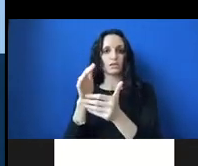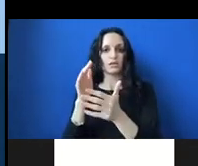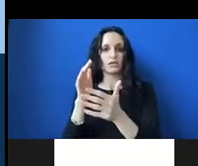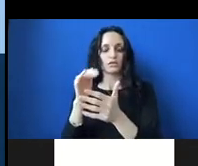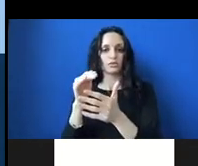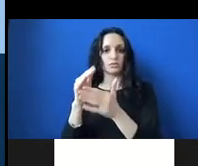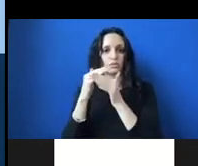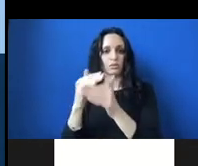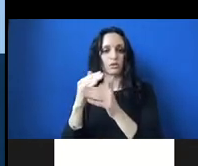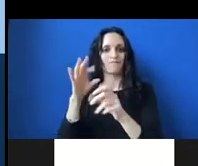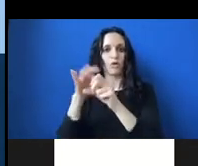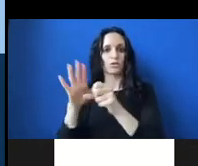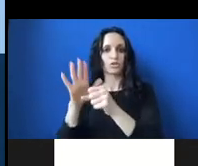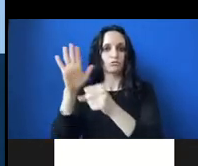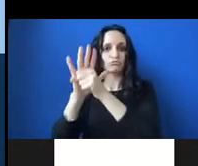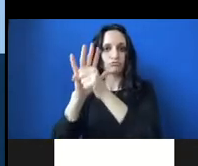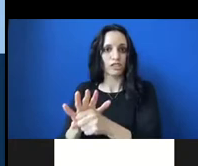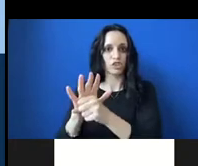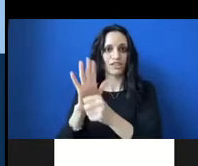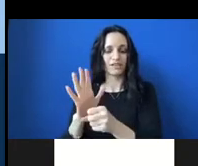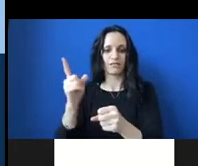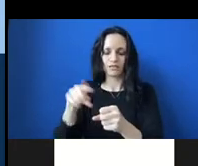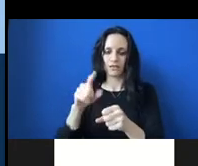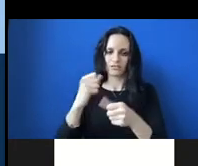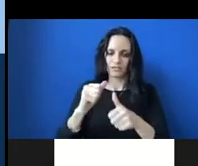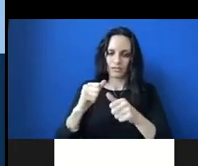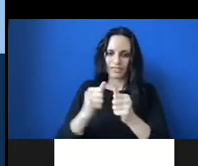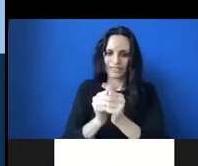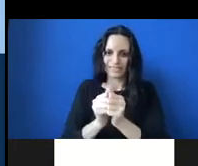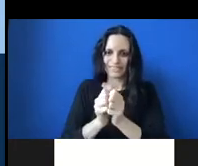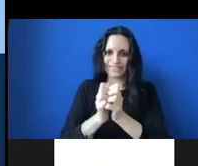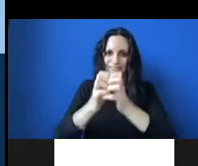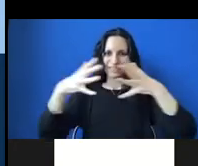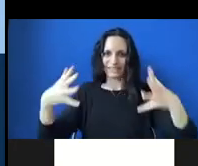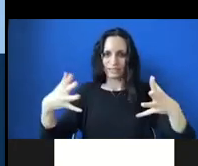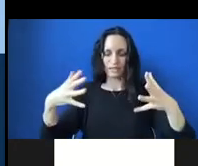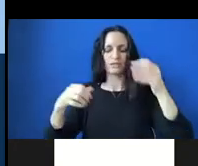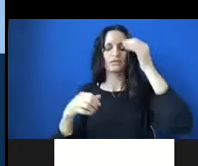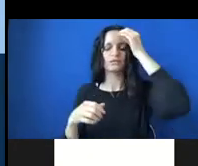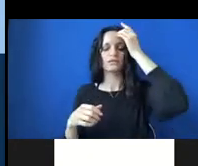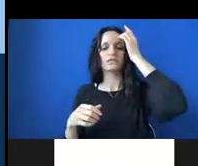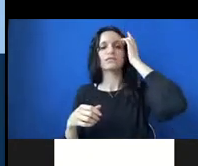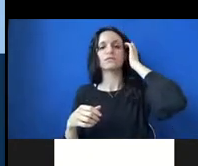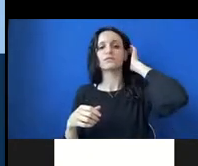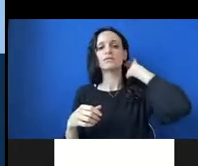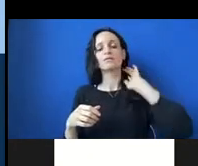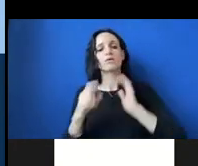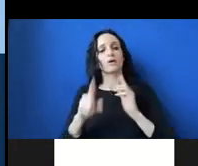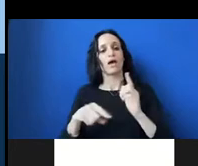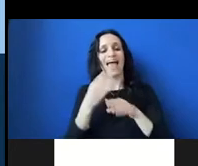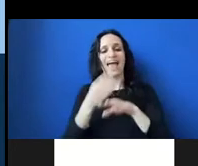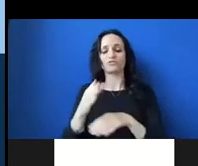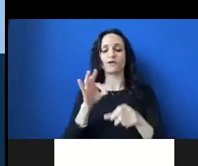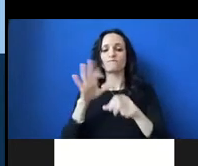legislatures that are seeking to expand it. So there are definitely good and bad actors in the space. But after the voter fraud